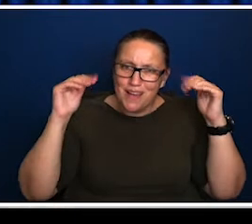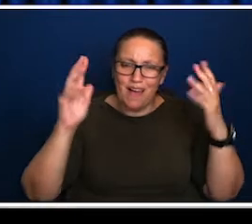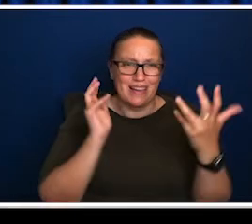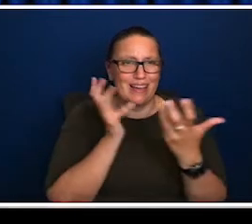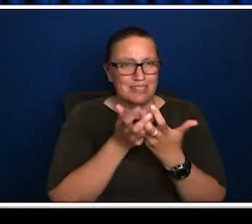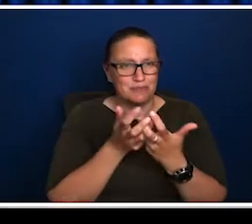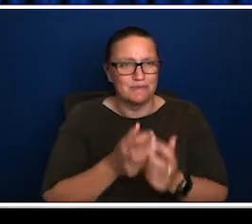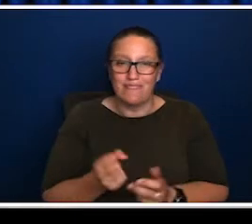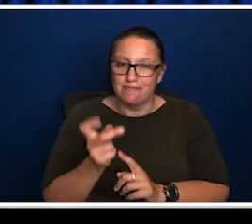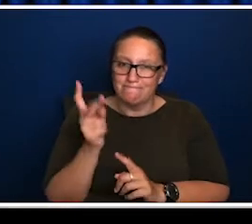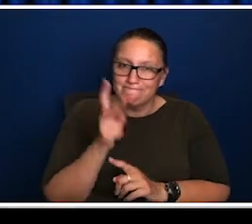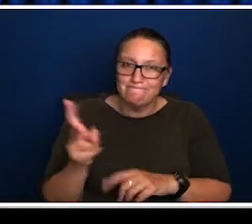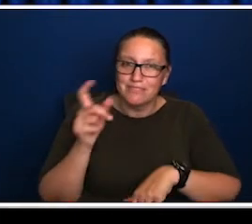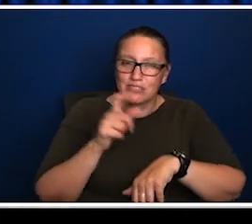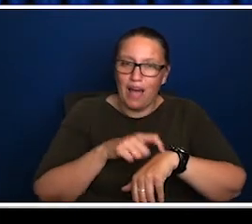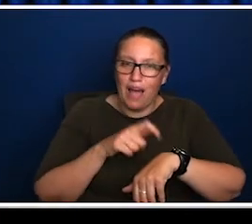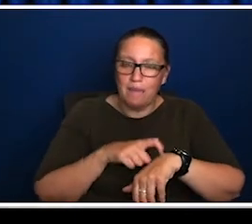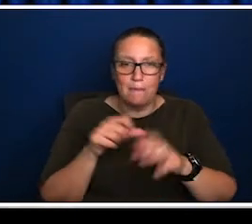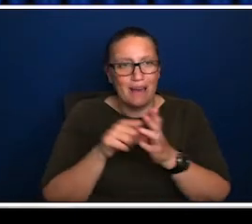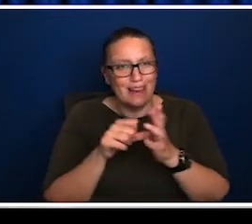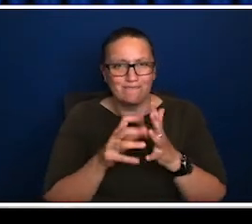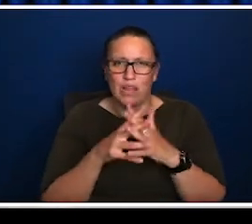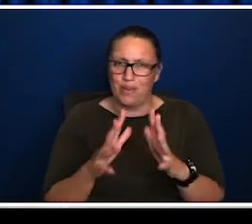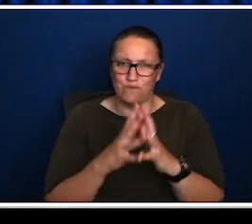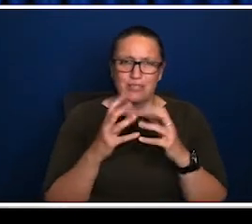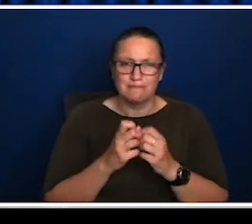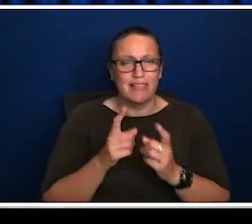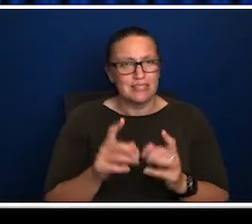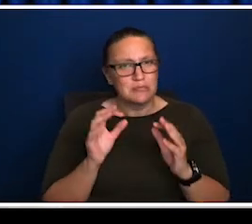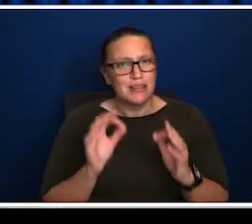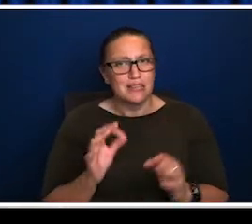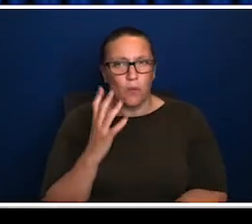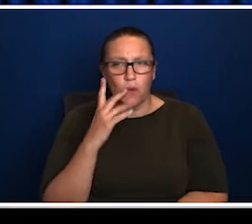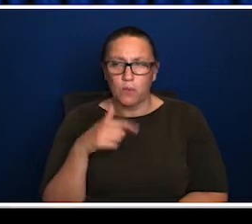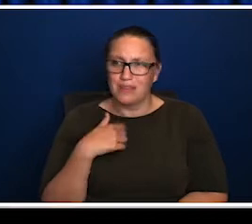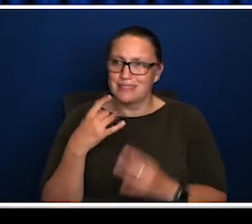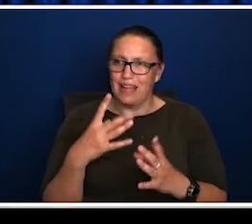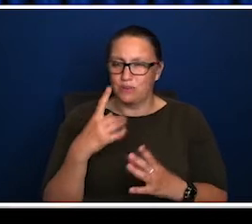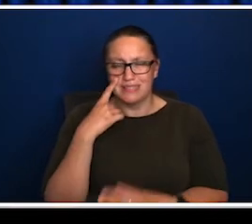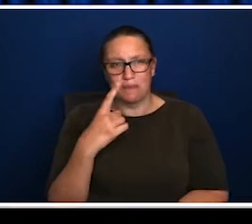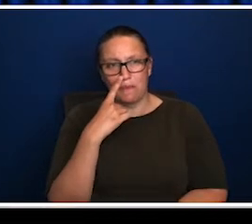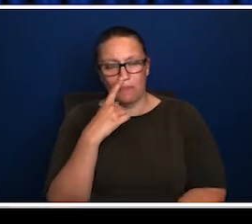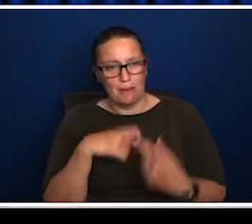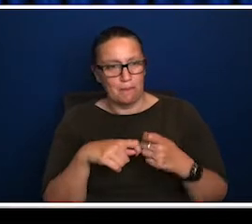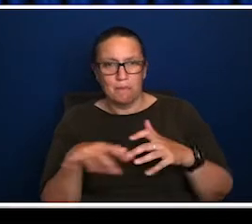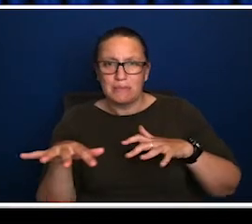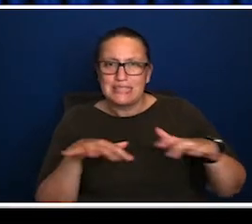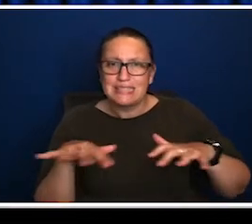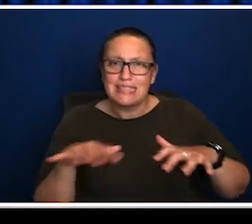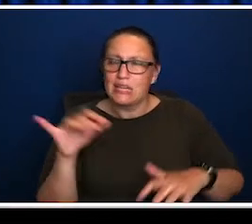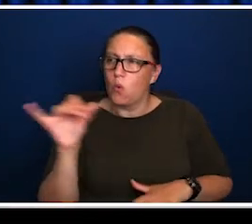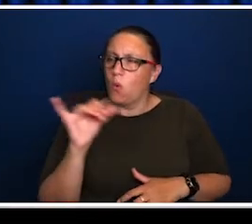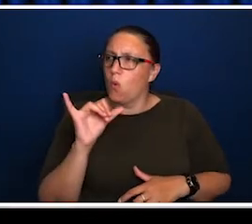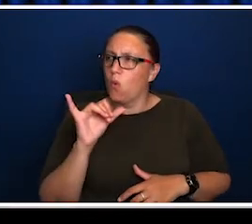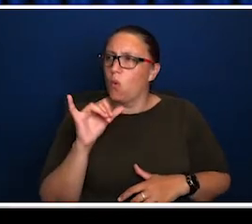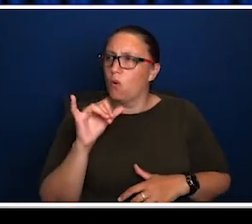and the highest engagers with arts and culture. They value it, they give time and money to it. More so, this is something which seems